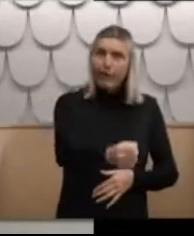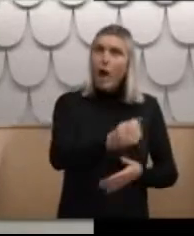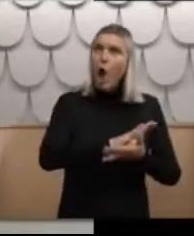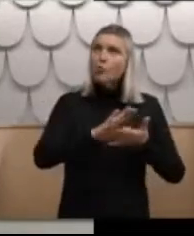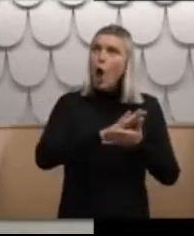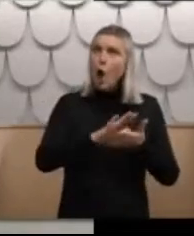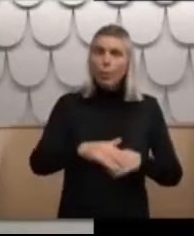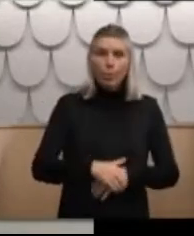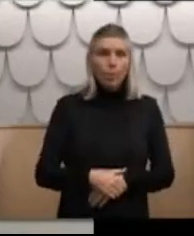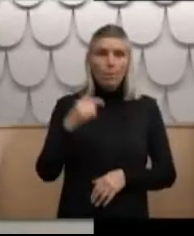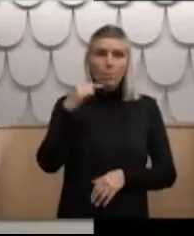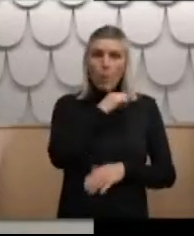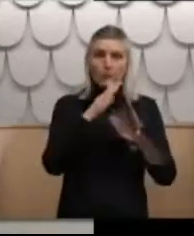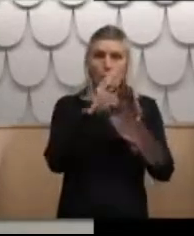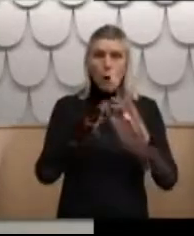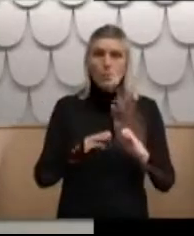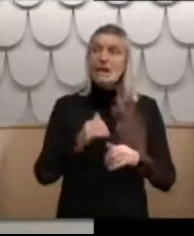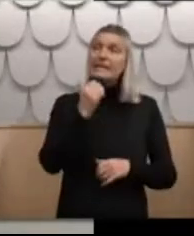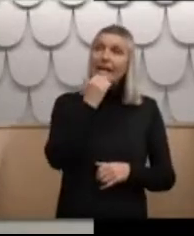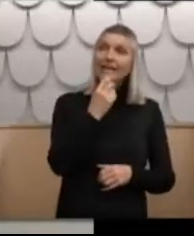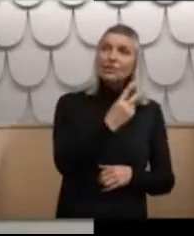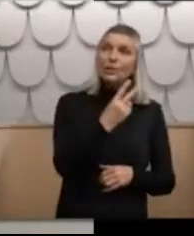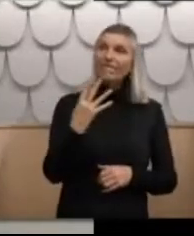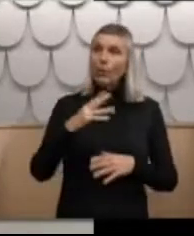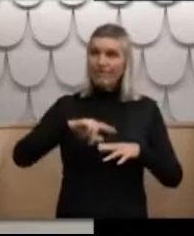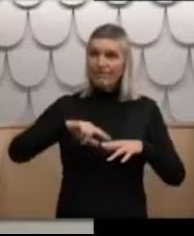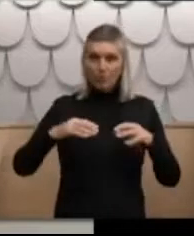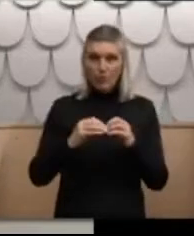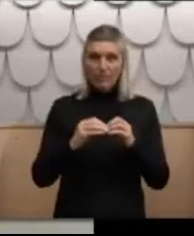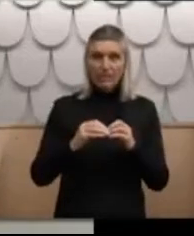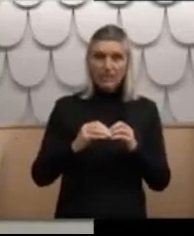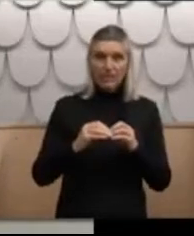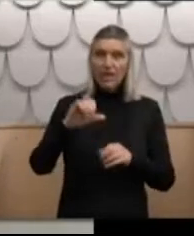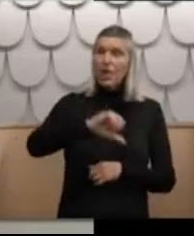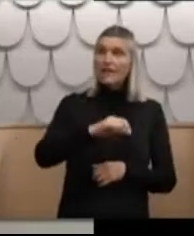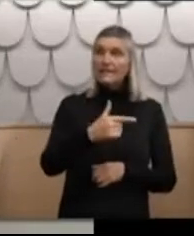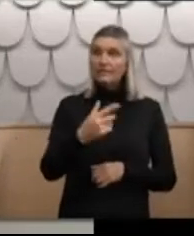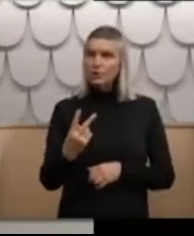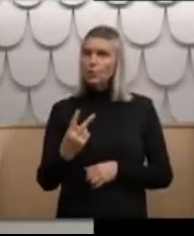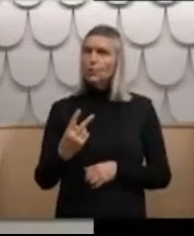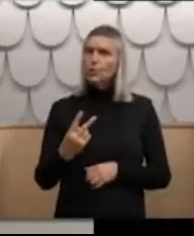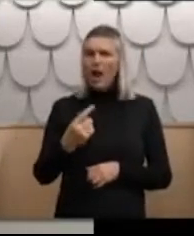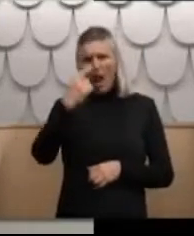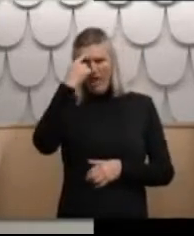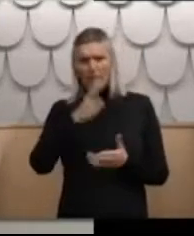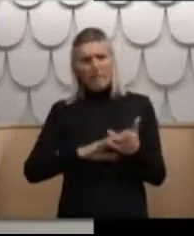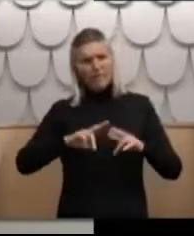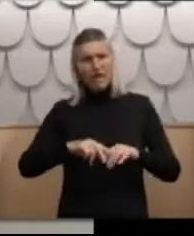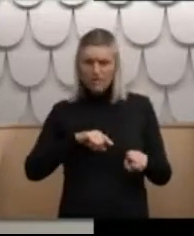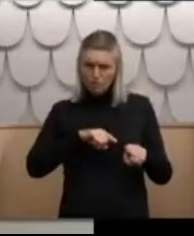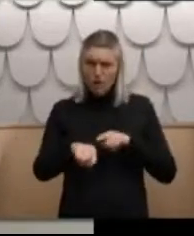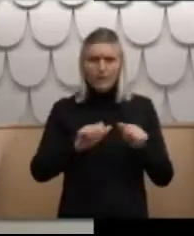I honestly don't agree with that comment. It was hard upbringing, but I think they were doing the best they could. We were always clothed,